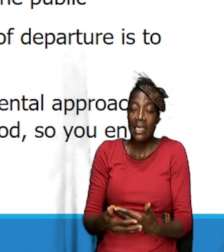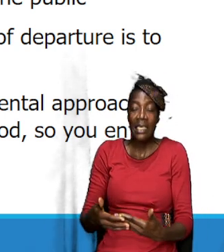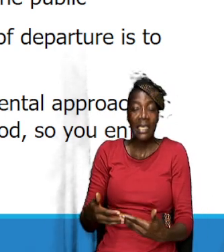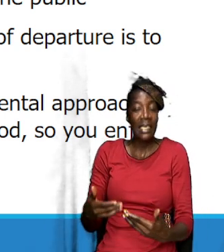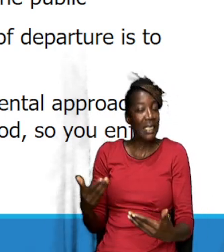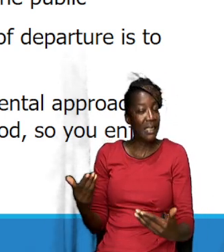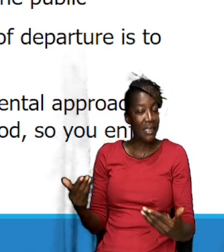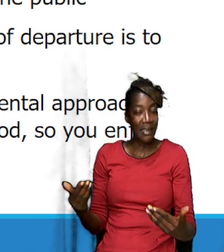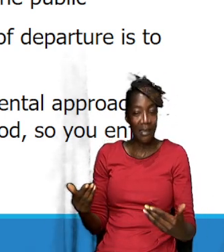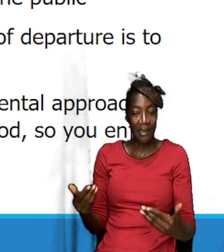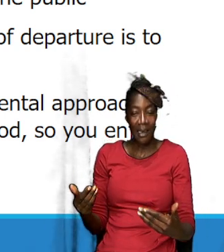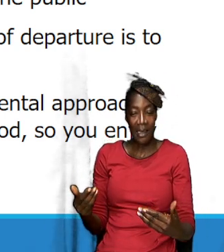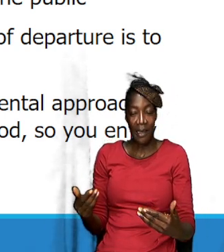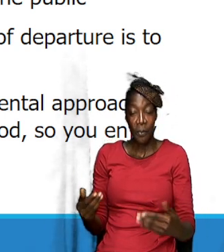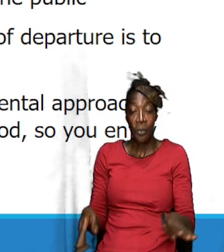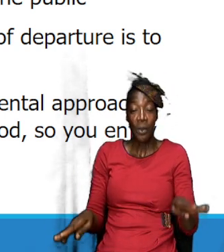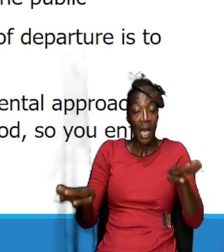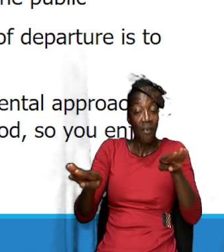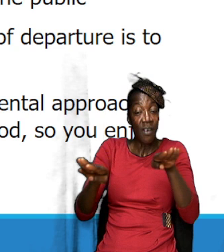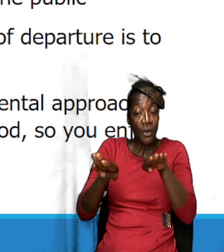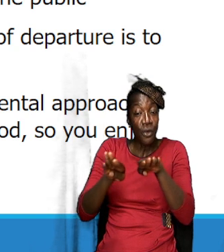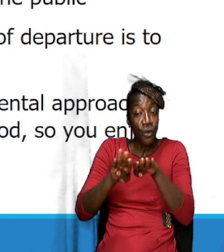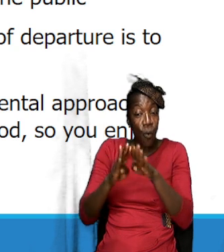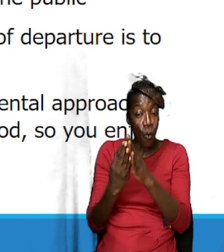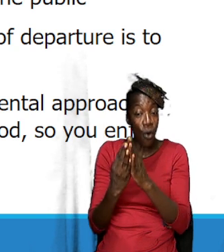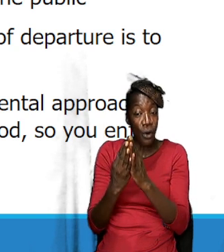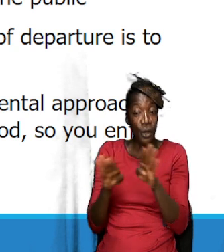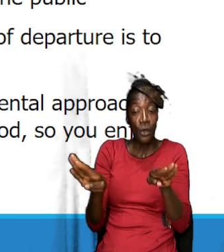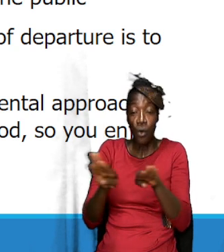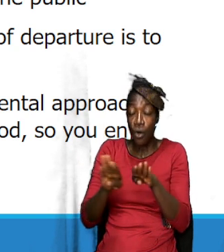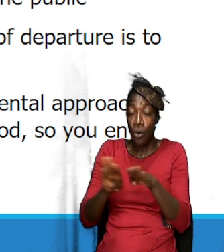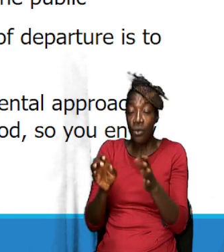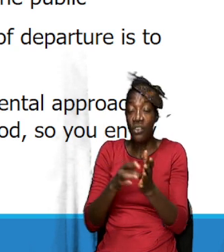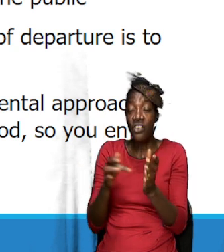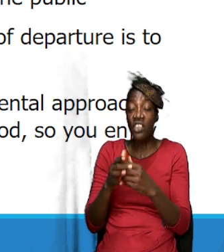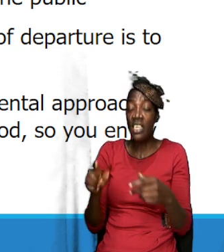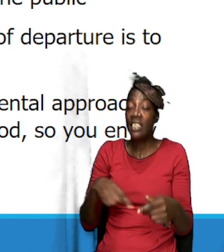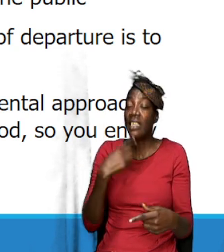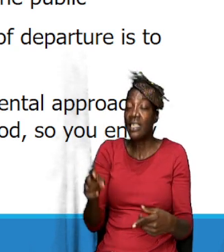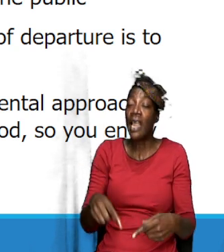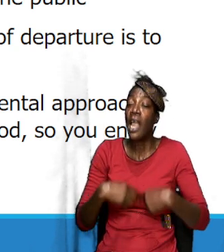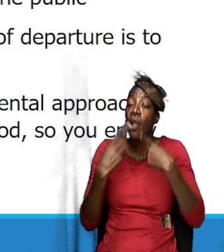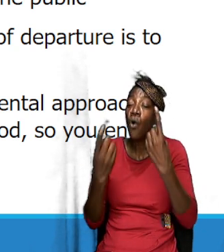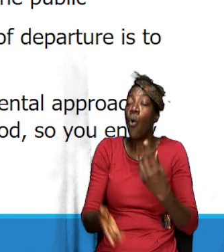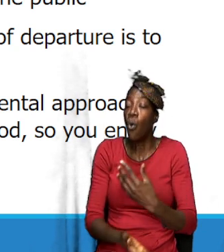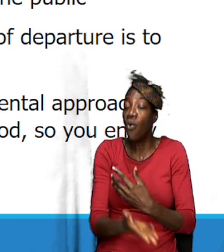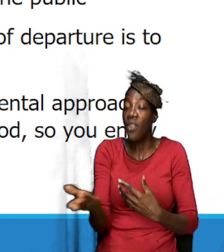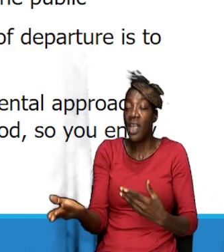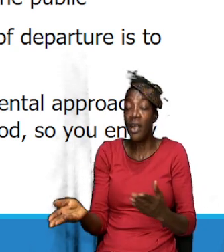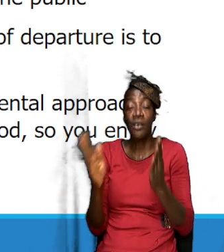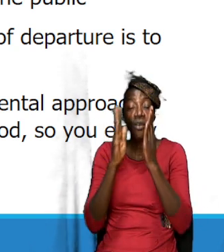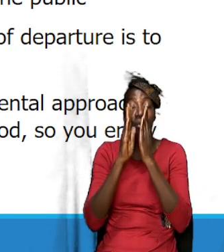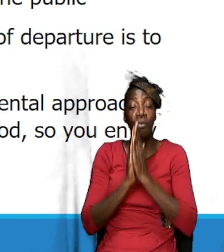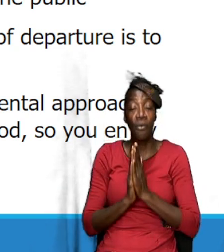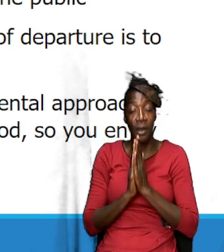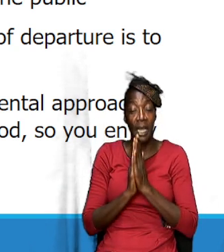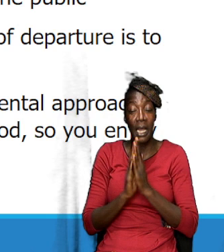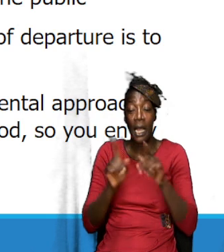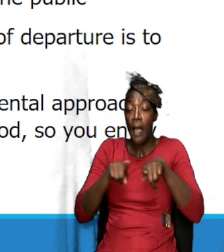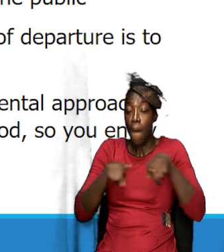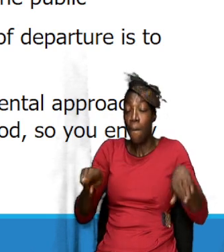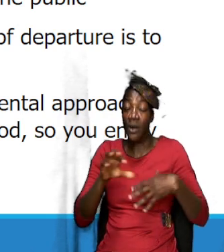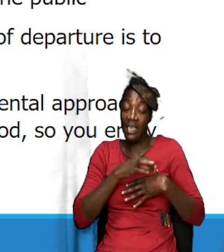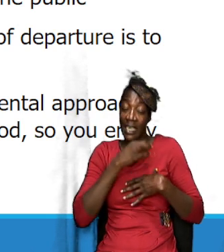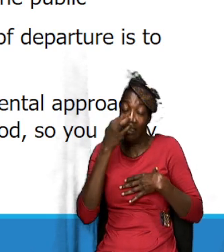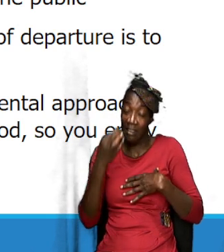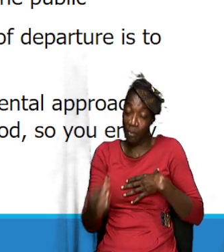and it had a door that they could close. And Jesus literally was saying they should go in there to pray. But the spirit